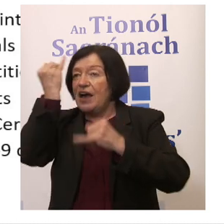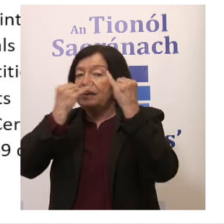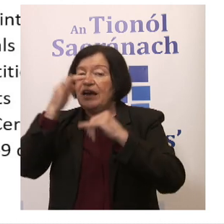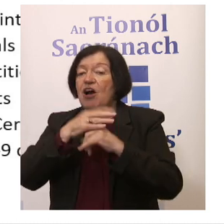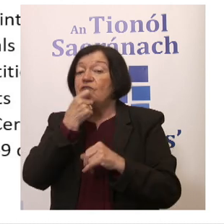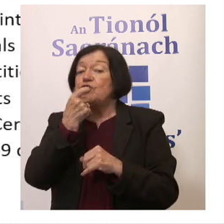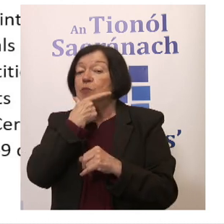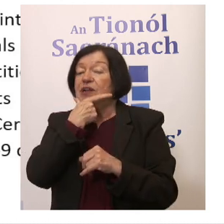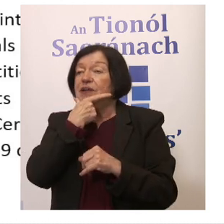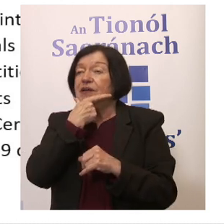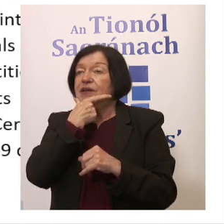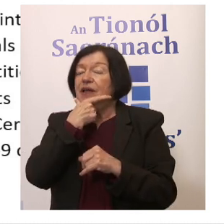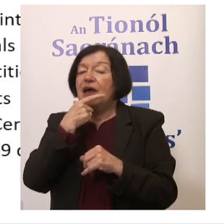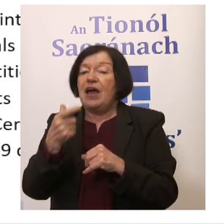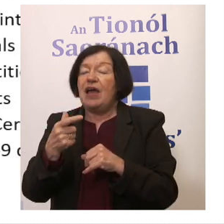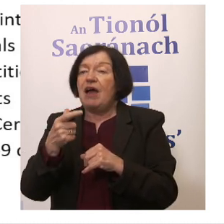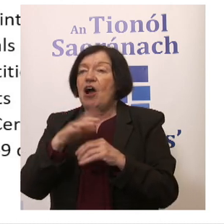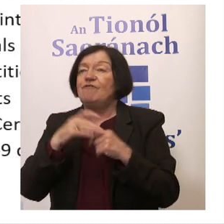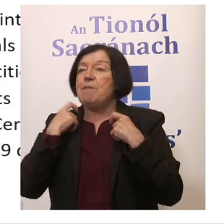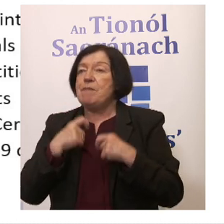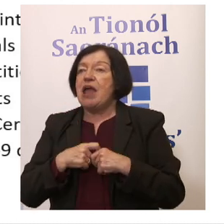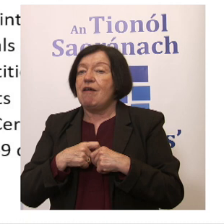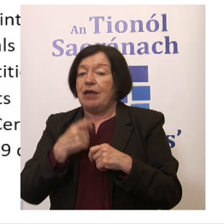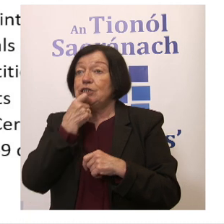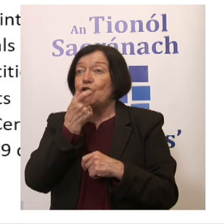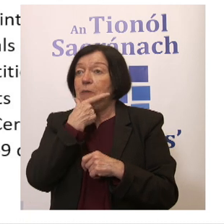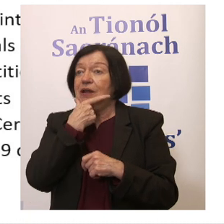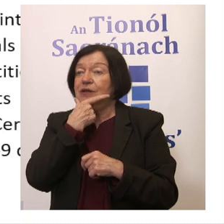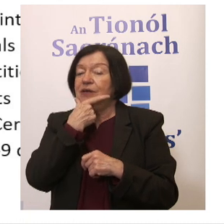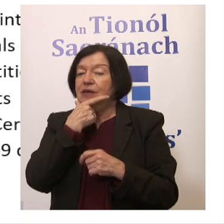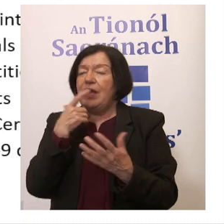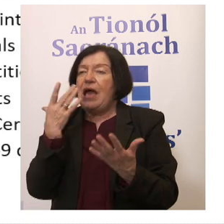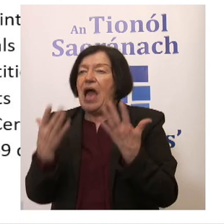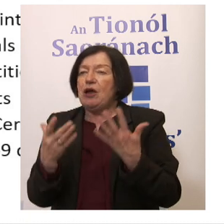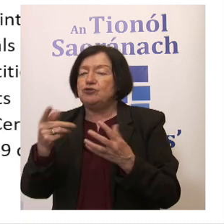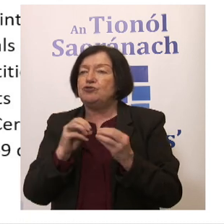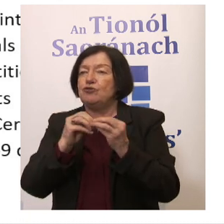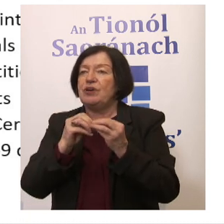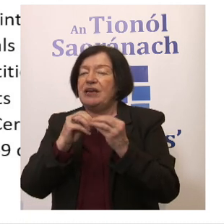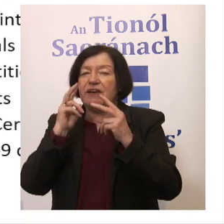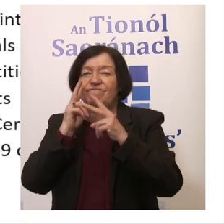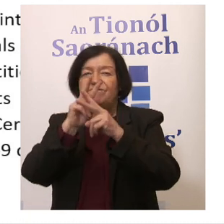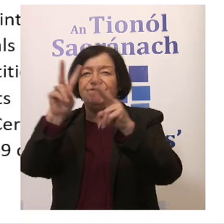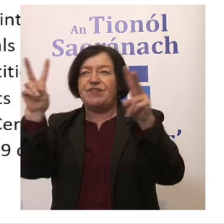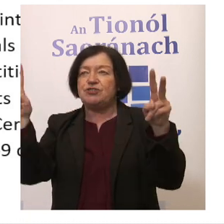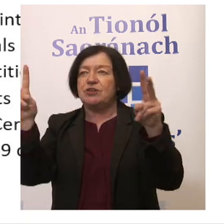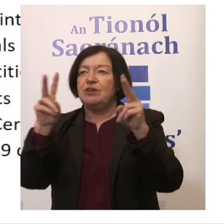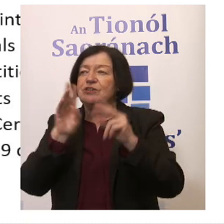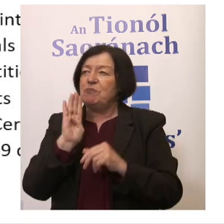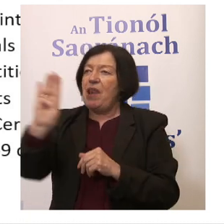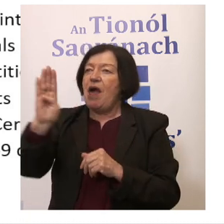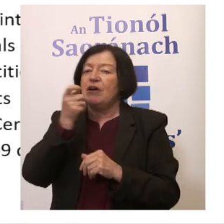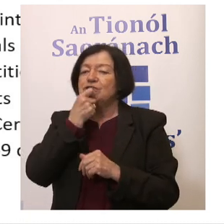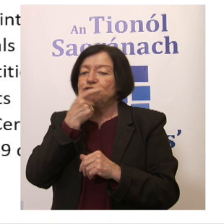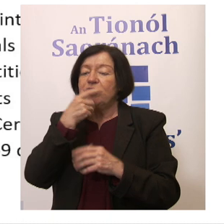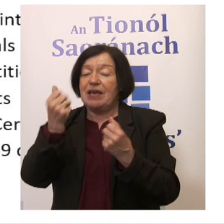Dublin. And creating an idea of a mayor within Dublin. So how do you create a vision of what it means to belong to Dublin?